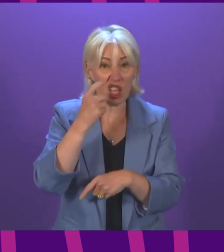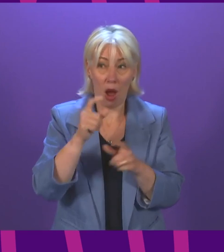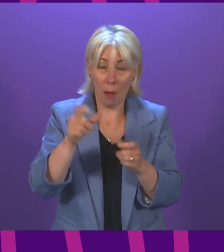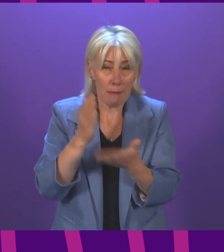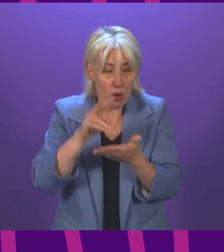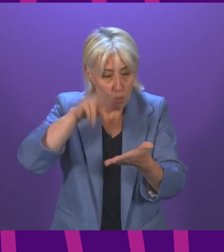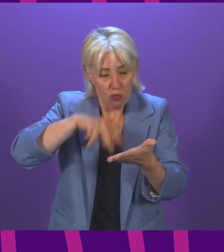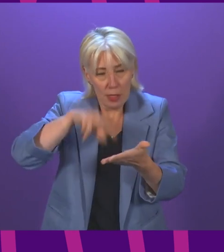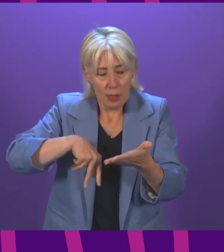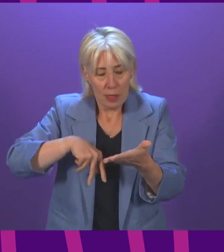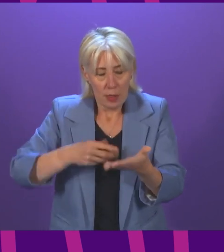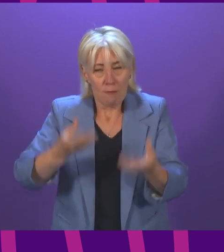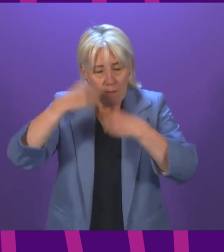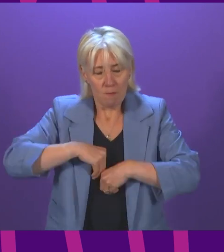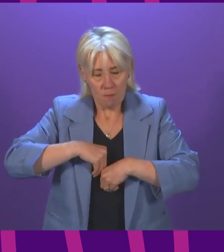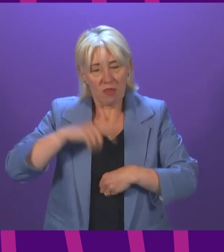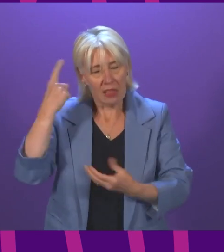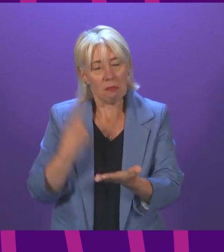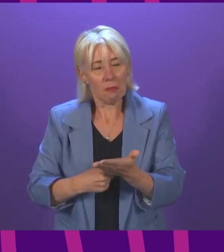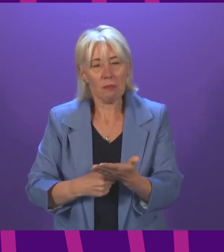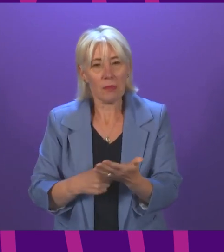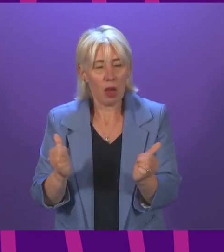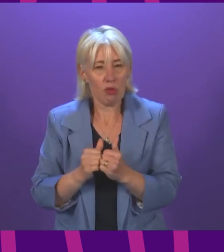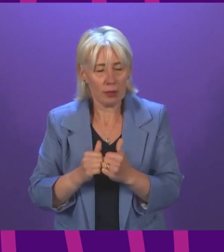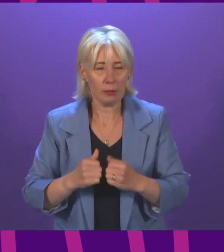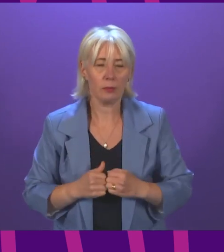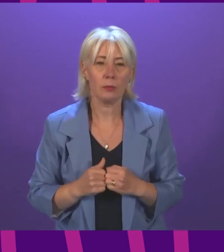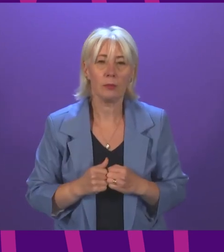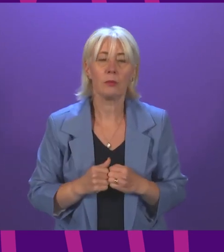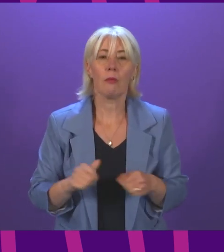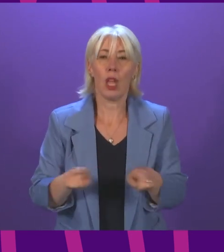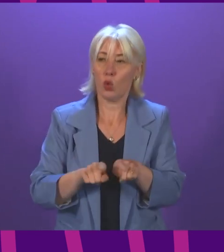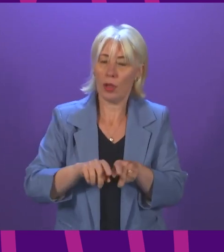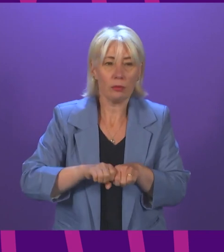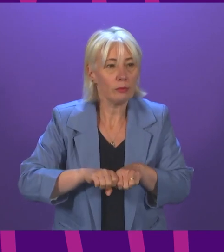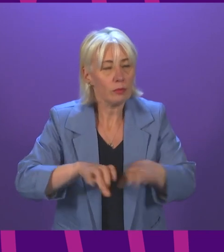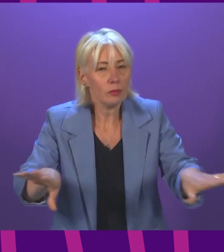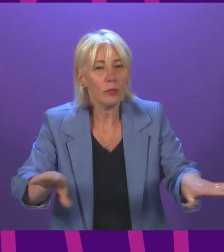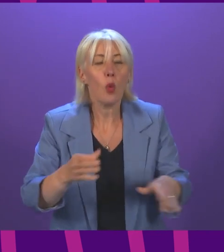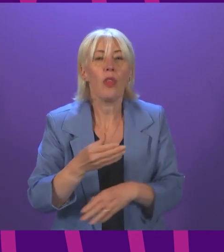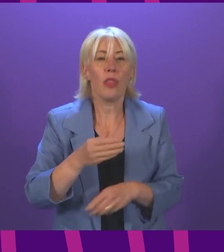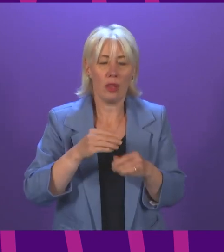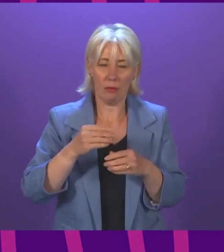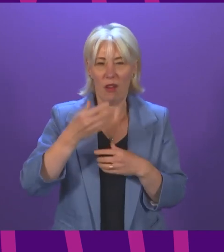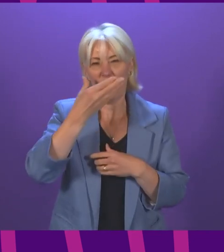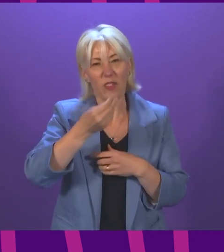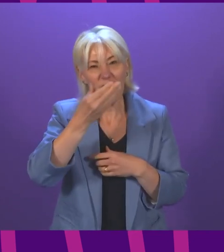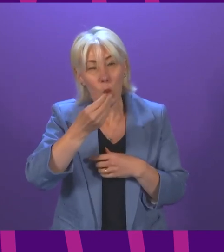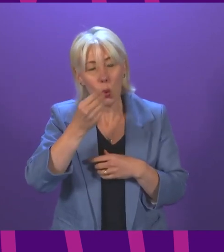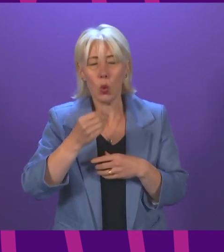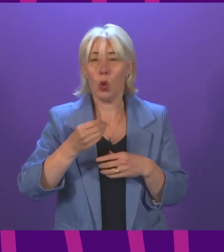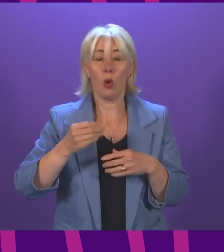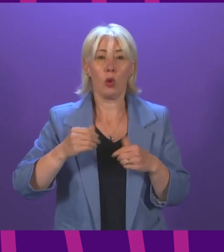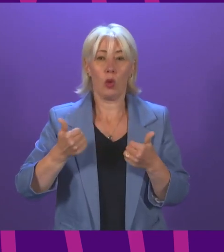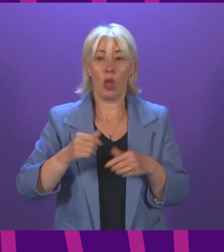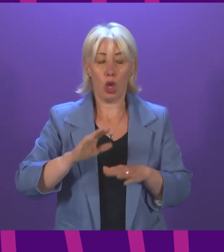reach an informed decision. I am pleased to report that the rollout also has begun of our seasonal flu programme and is progressing well. We